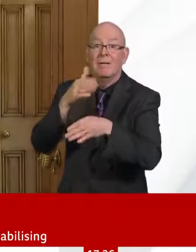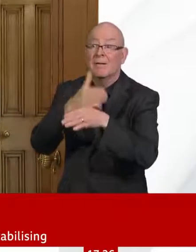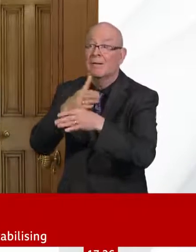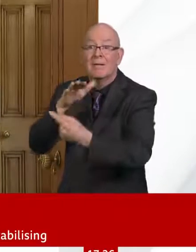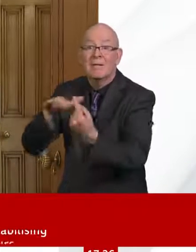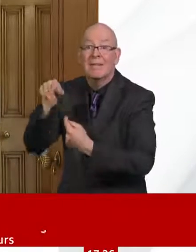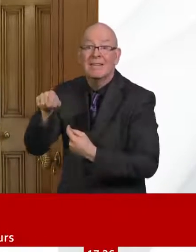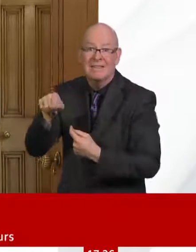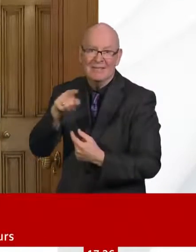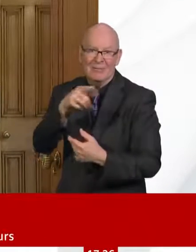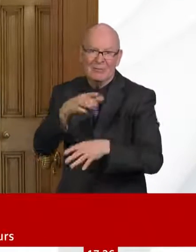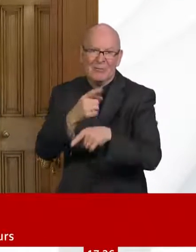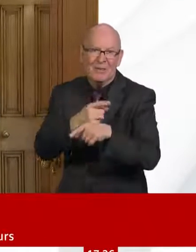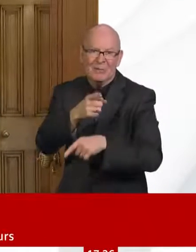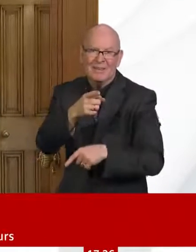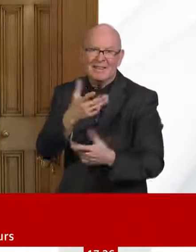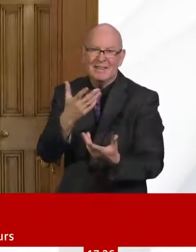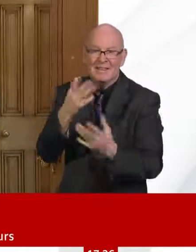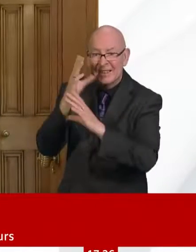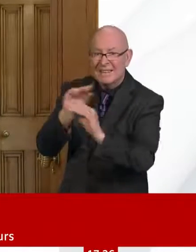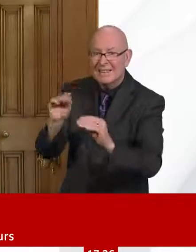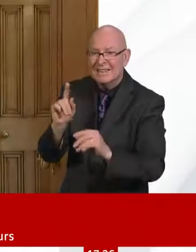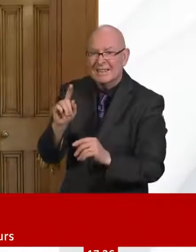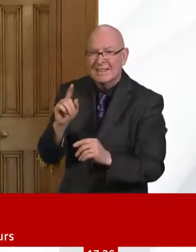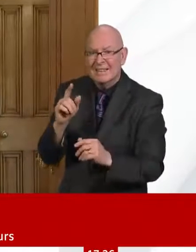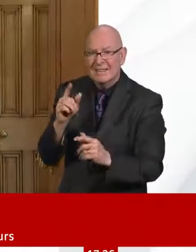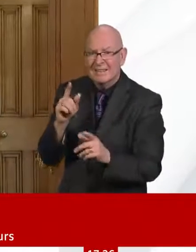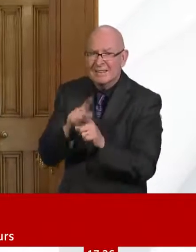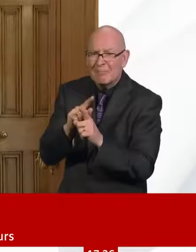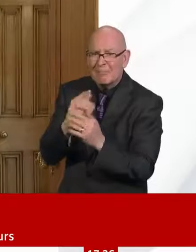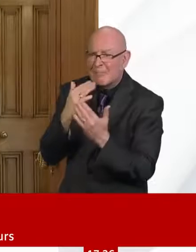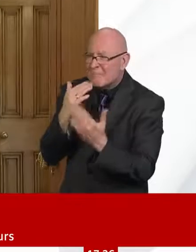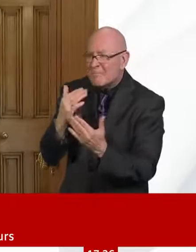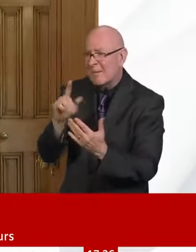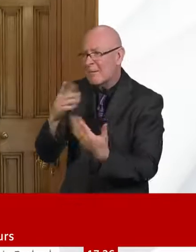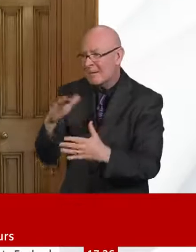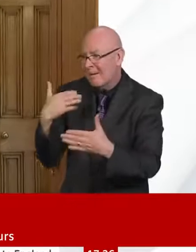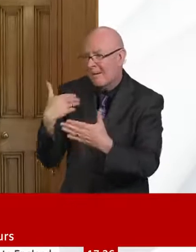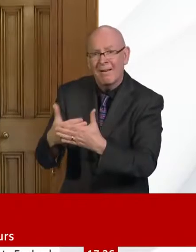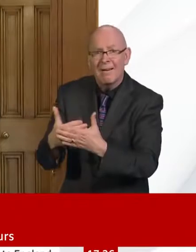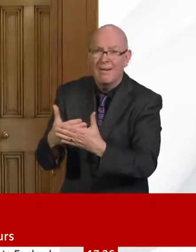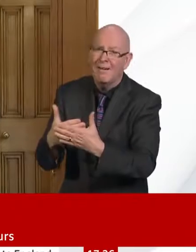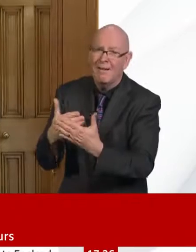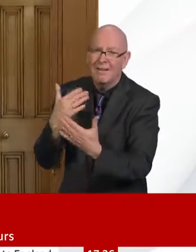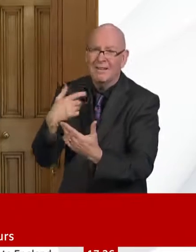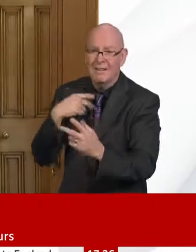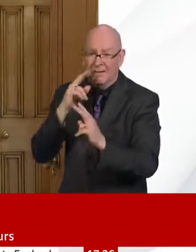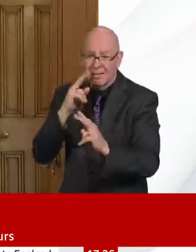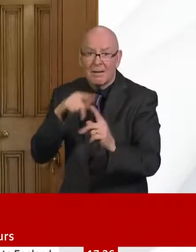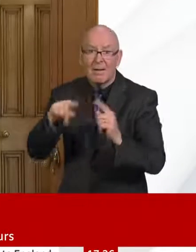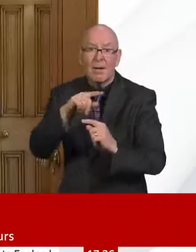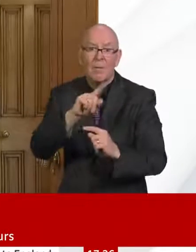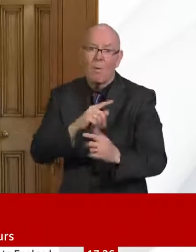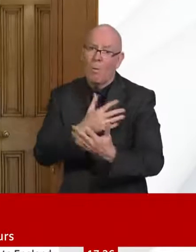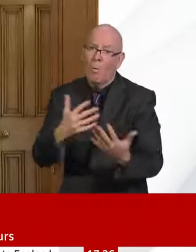me is our society coming together, everyone realising they can play a different role to help us as a country get through this. And that deserves enormous praise.